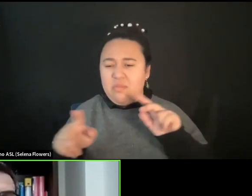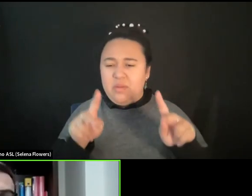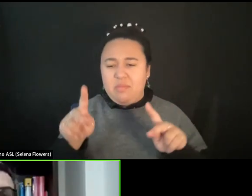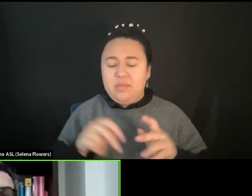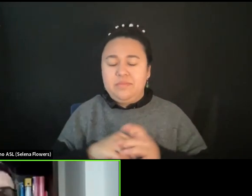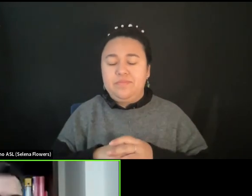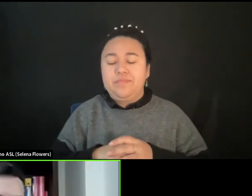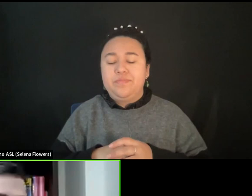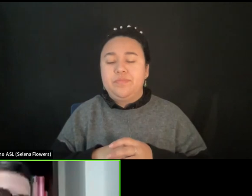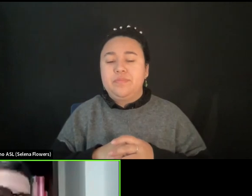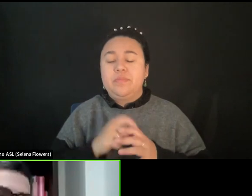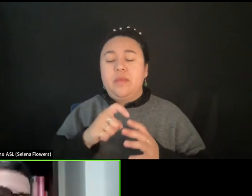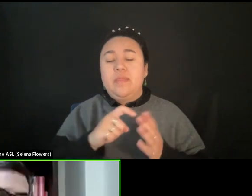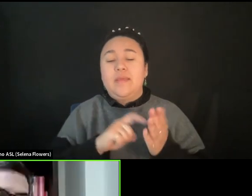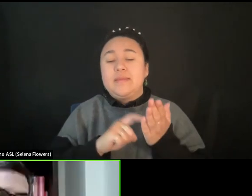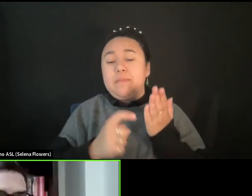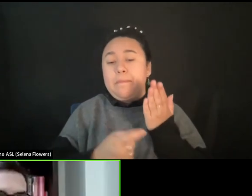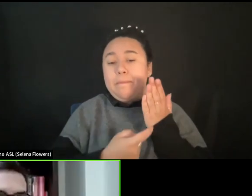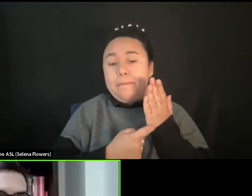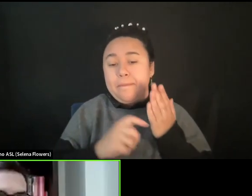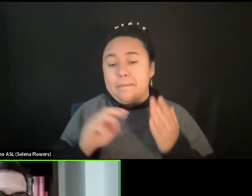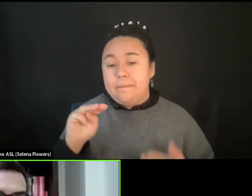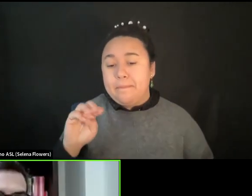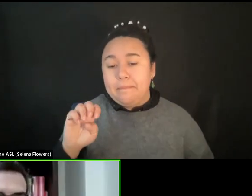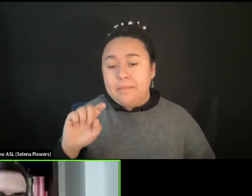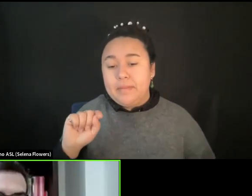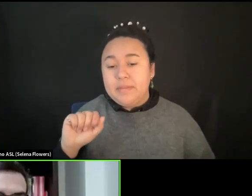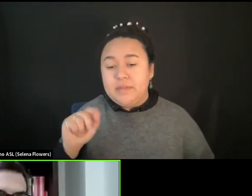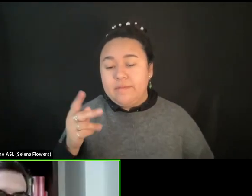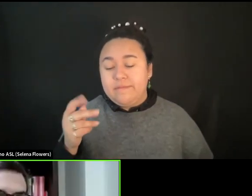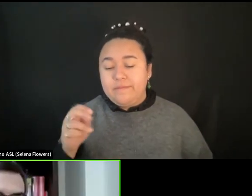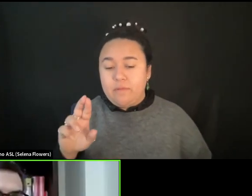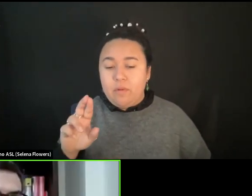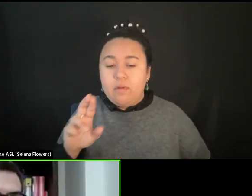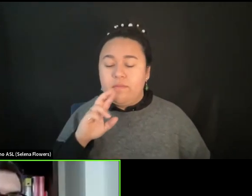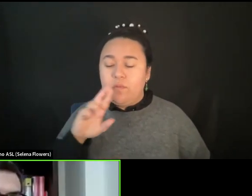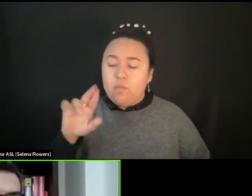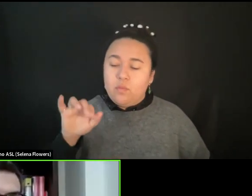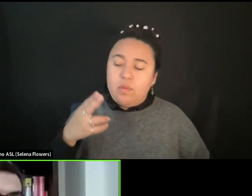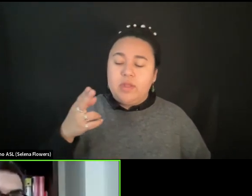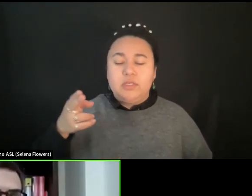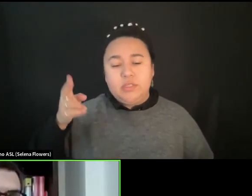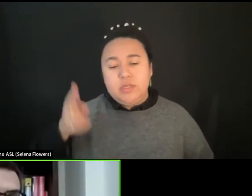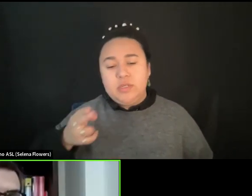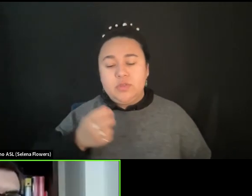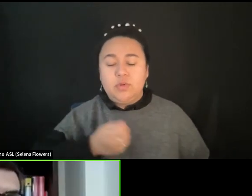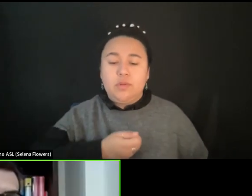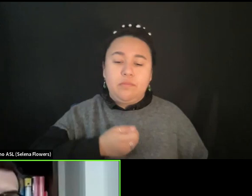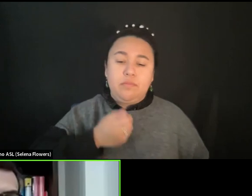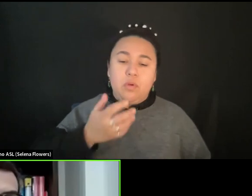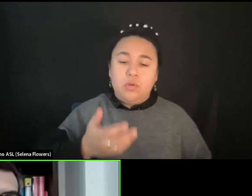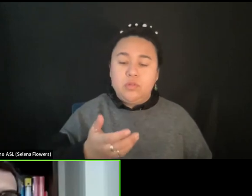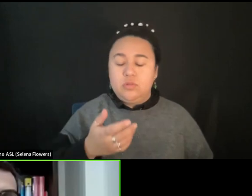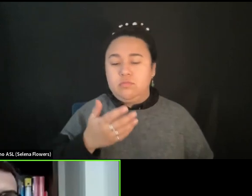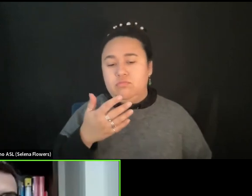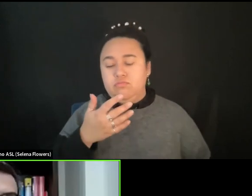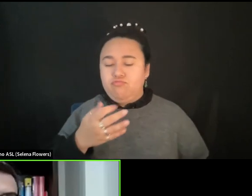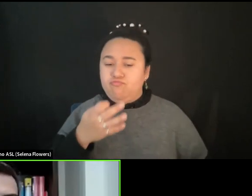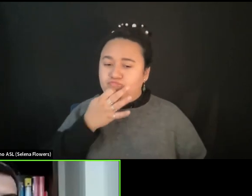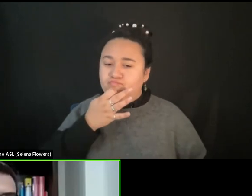metaphors, and we have this rich history of poetry, which is really good with metaphors. So,